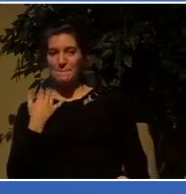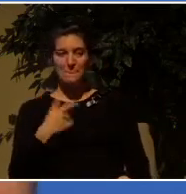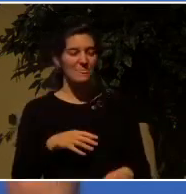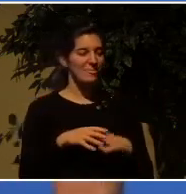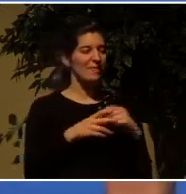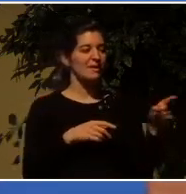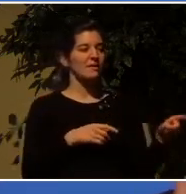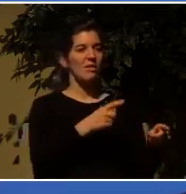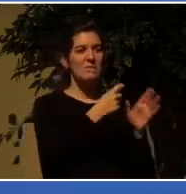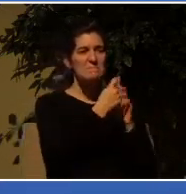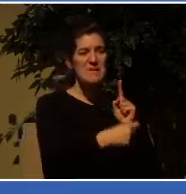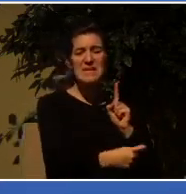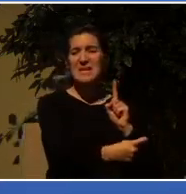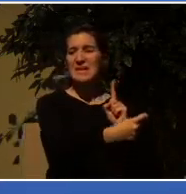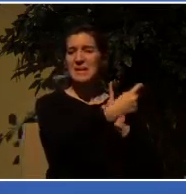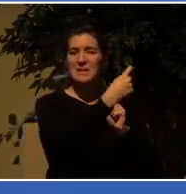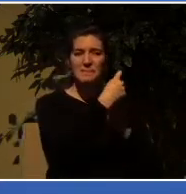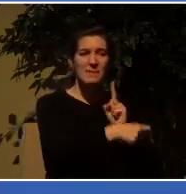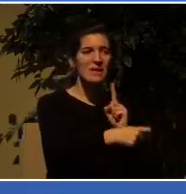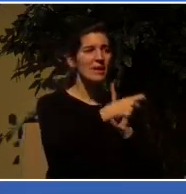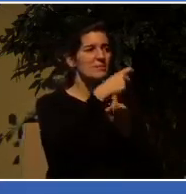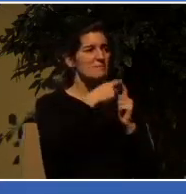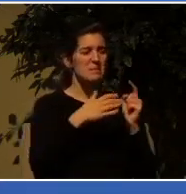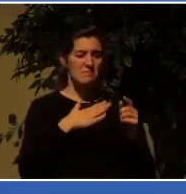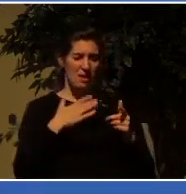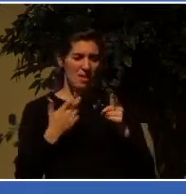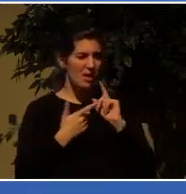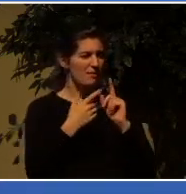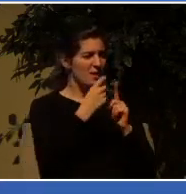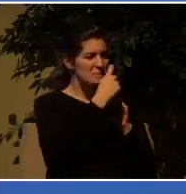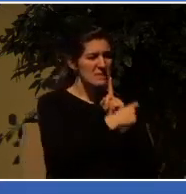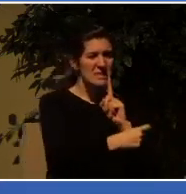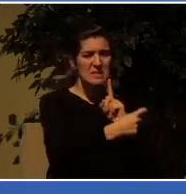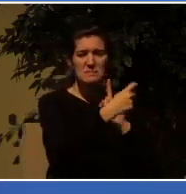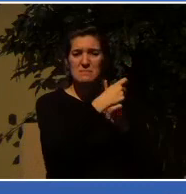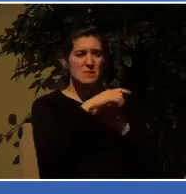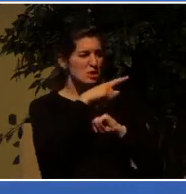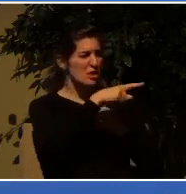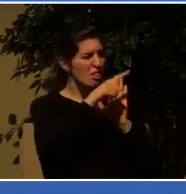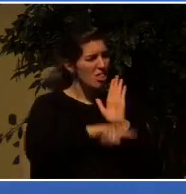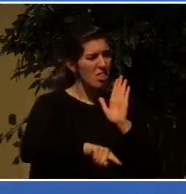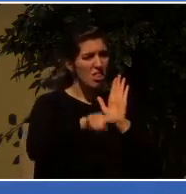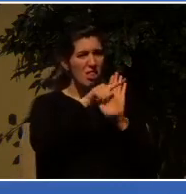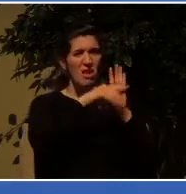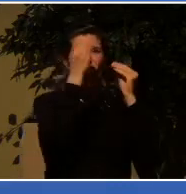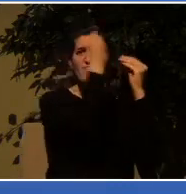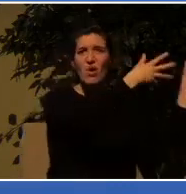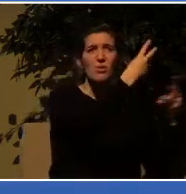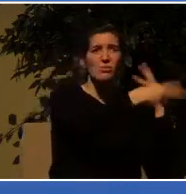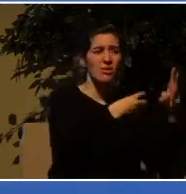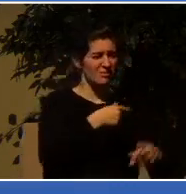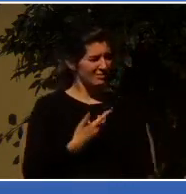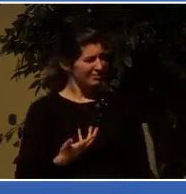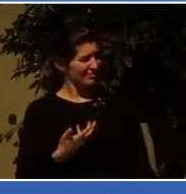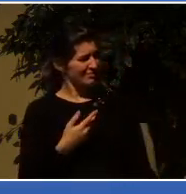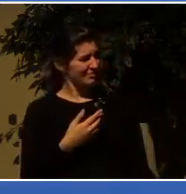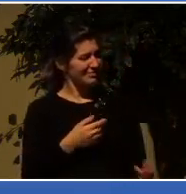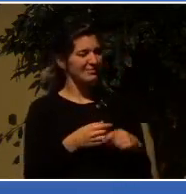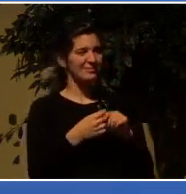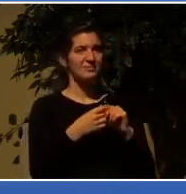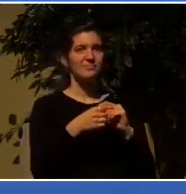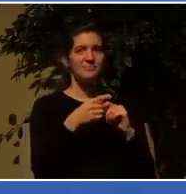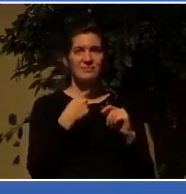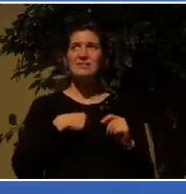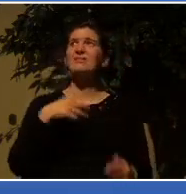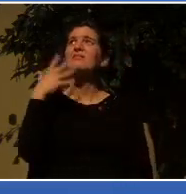publicize it and who will broadcast it to all the rest of the world and you'll cry out